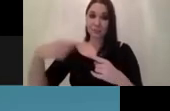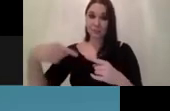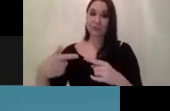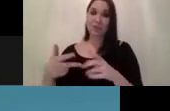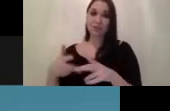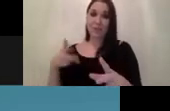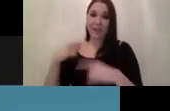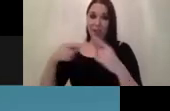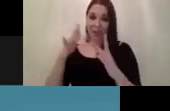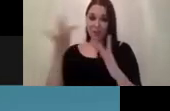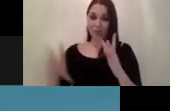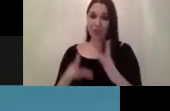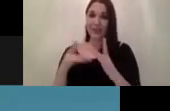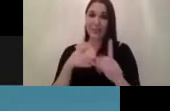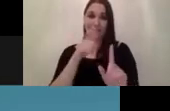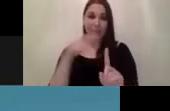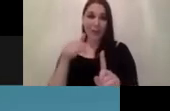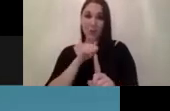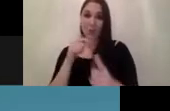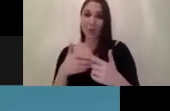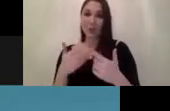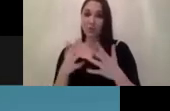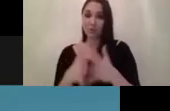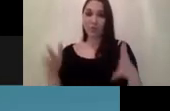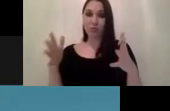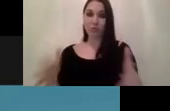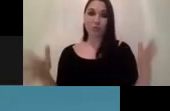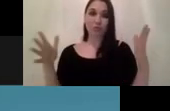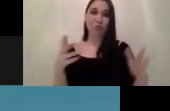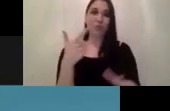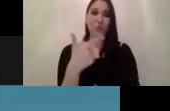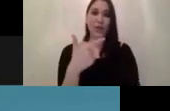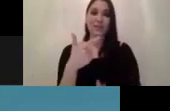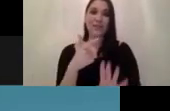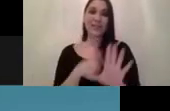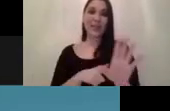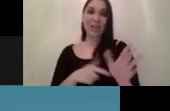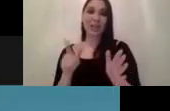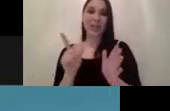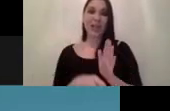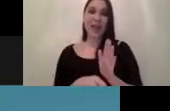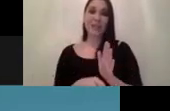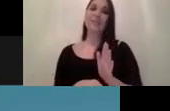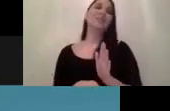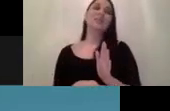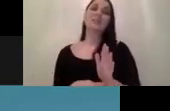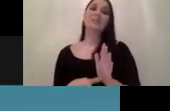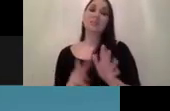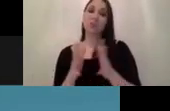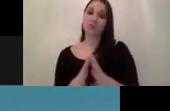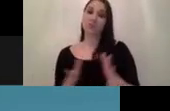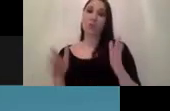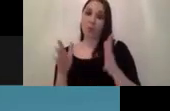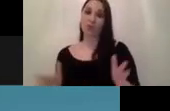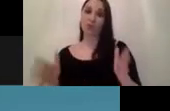uh grew exponentially and 20 years later you see the red line the amount of internet traffic has continued to grow exponentially